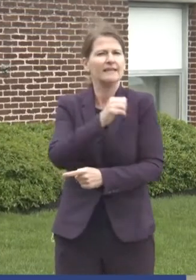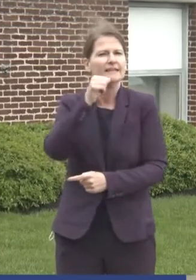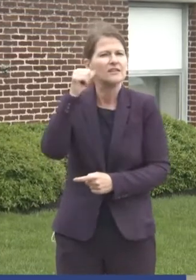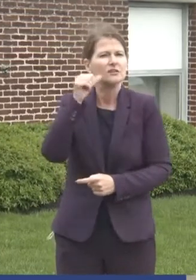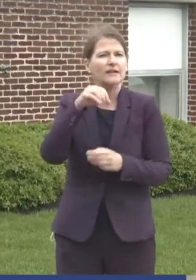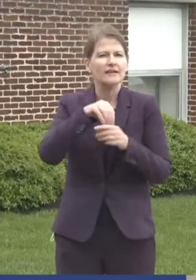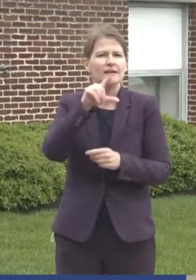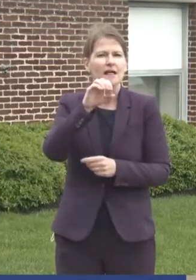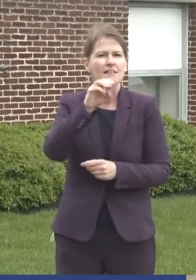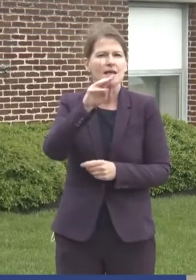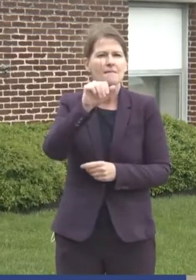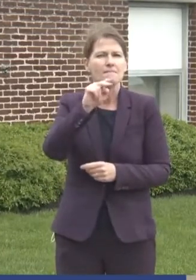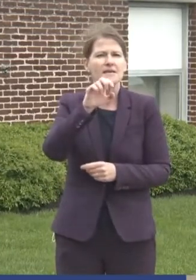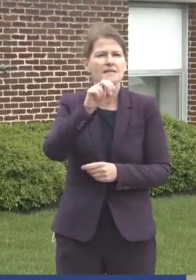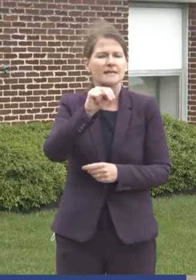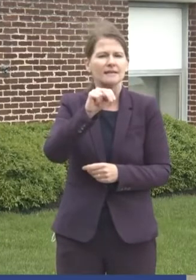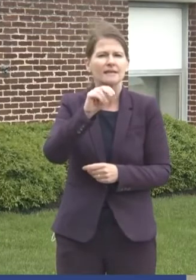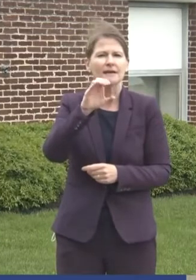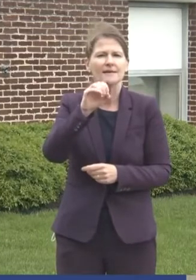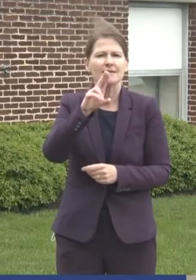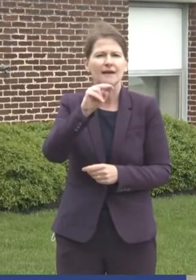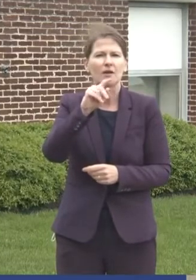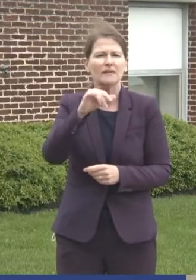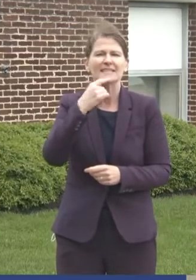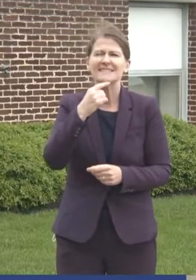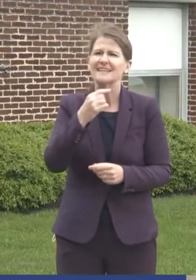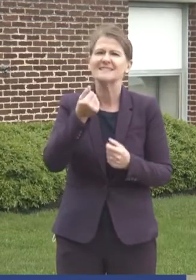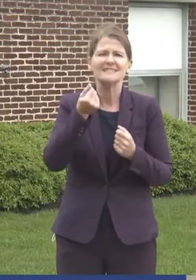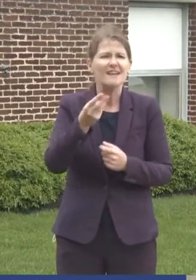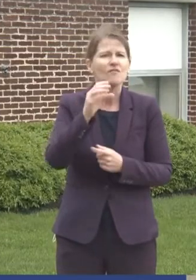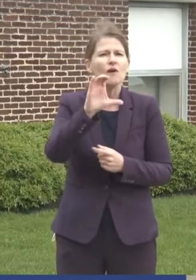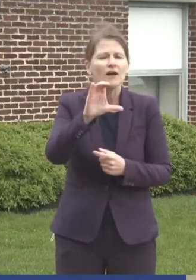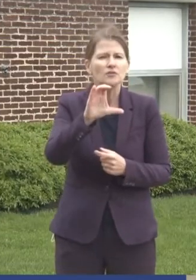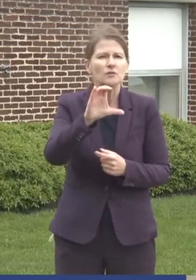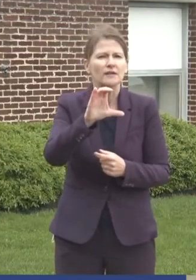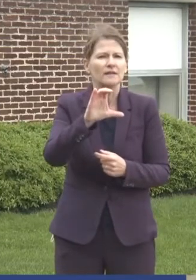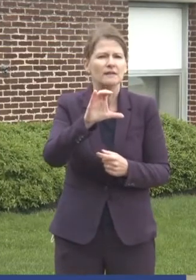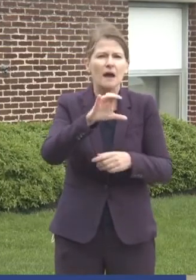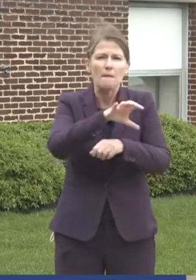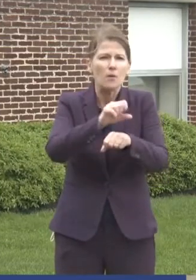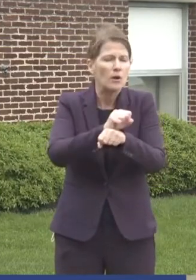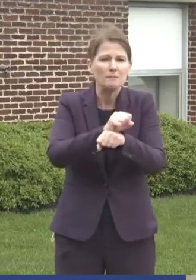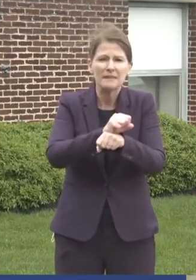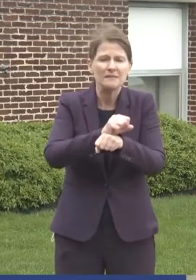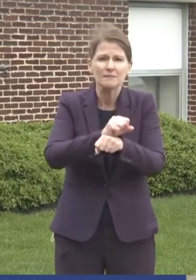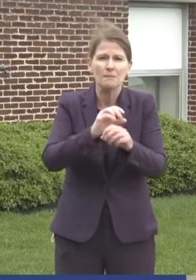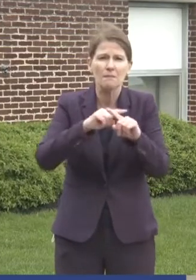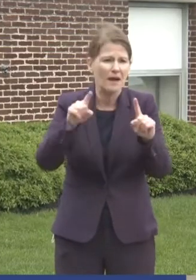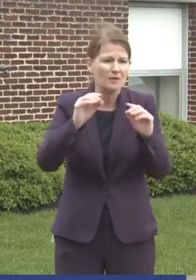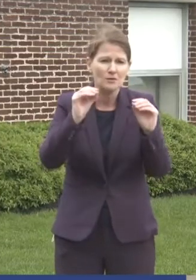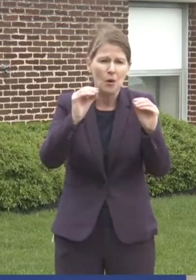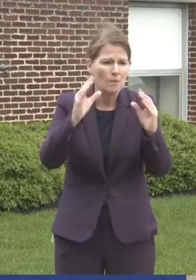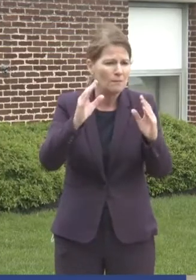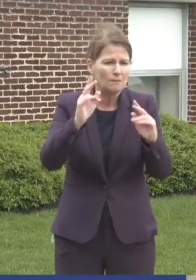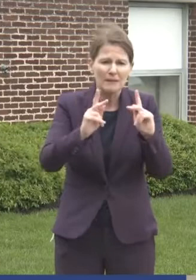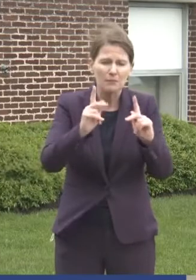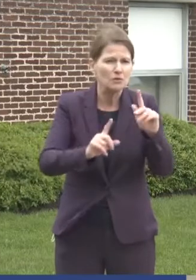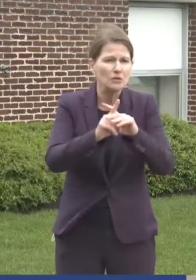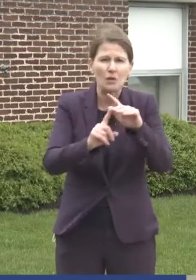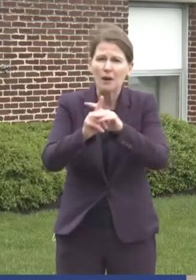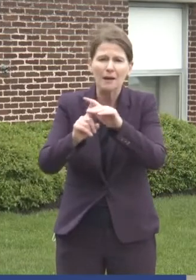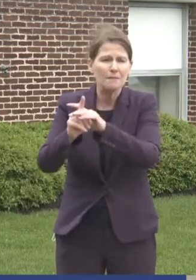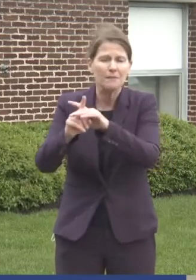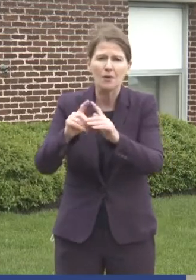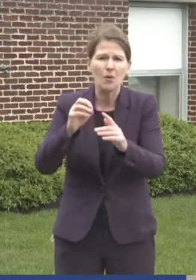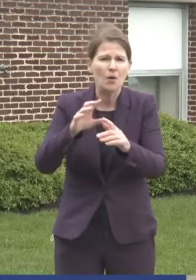hundreds of appointments going unfilled. What is your worry about wasted vaccine with people not showing up or not signing up in the